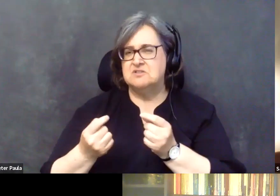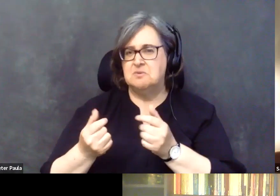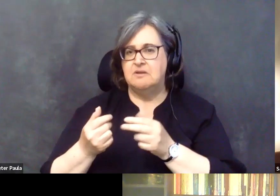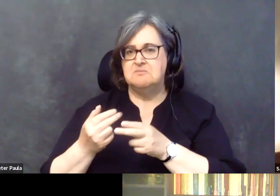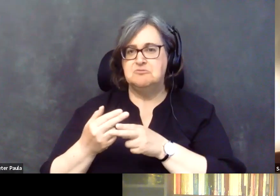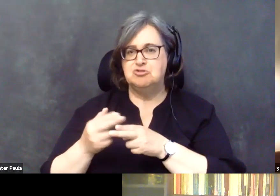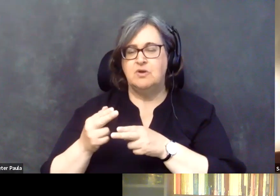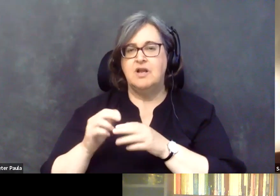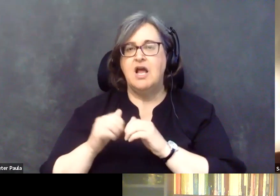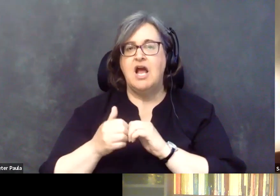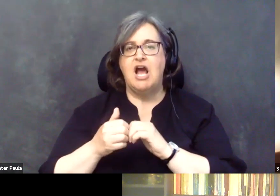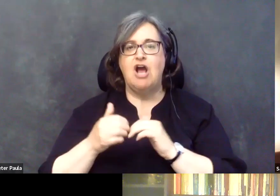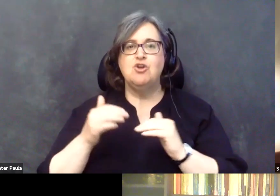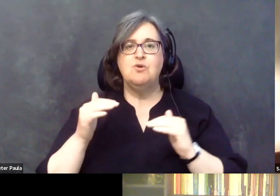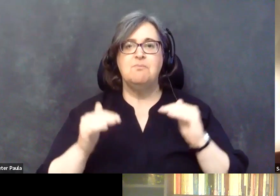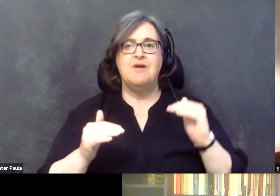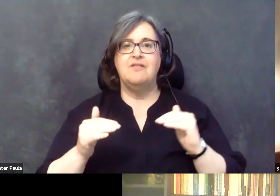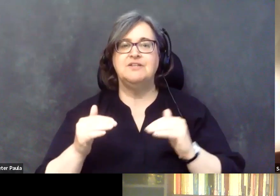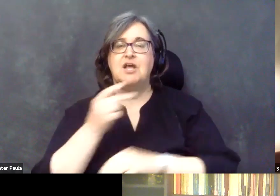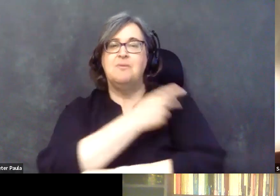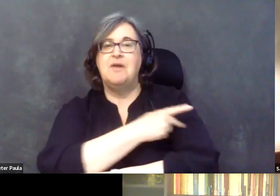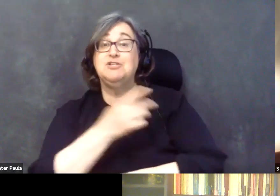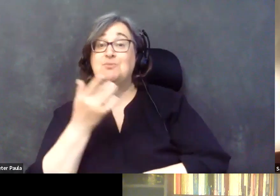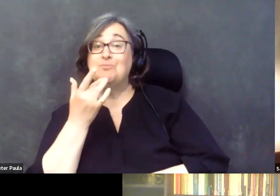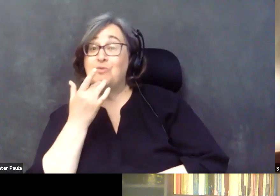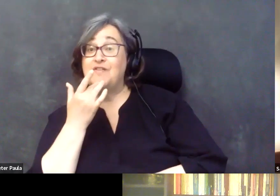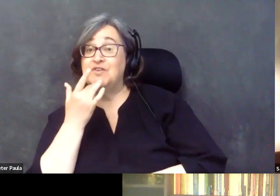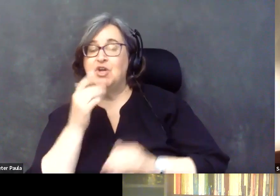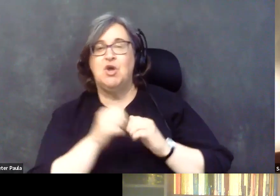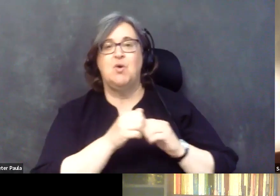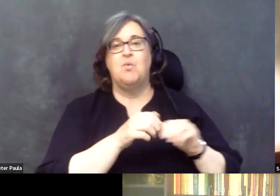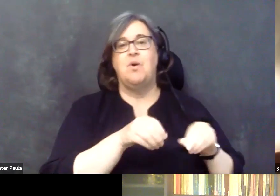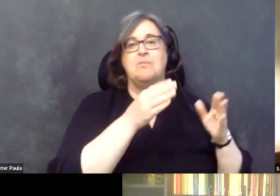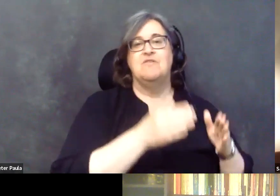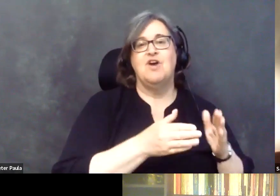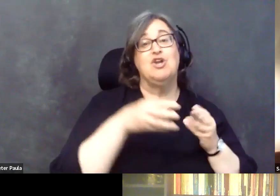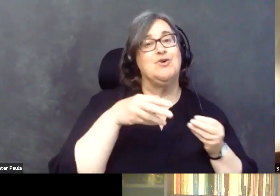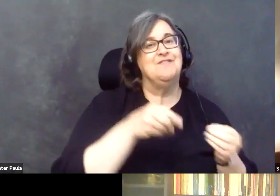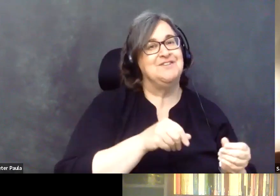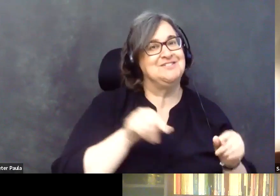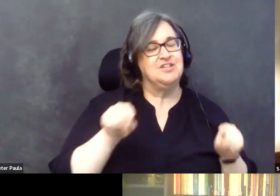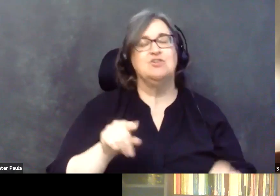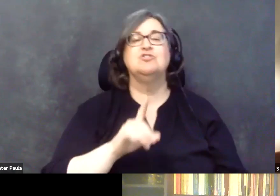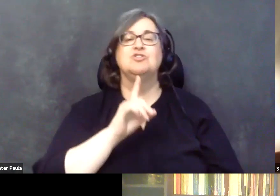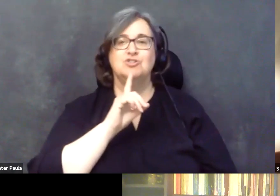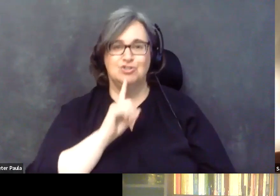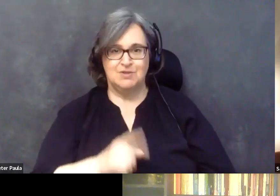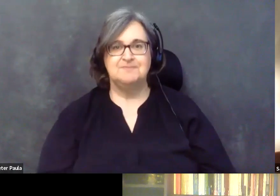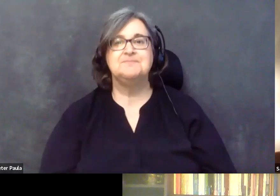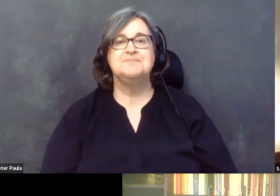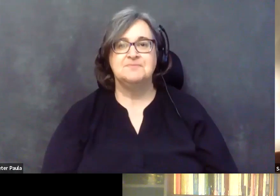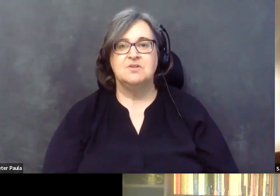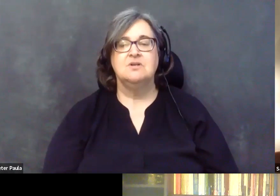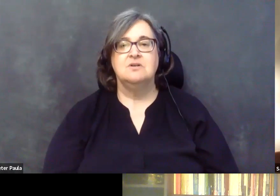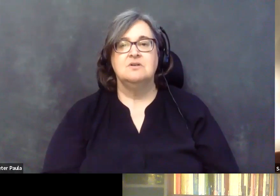patient preference with provider efficiency? Sure. So, so patient,